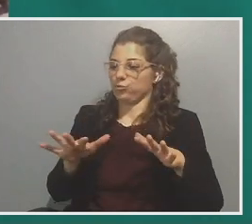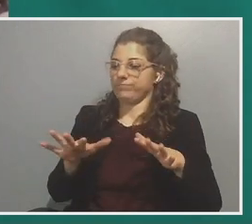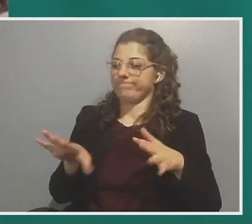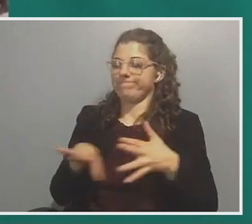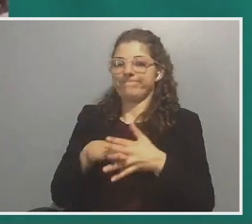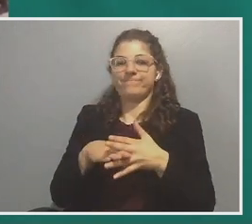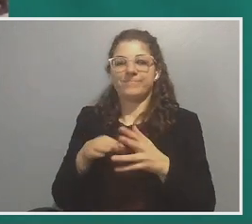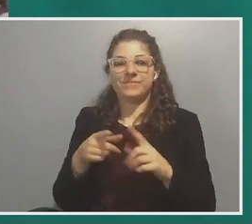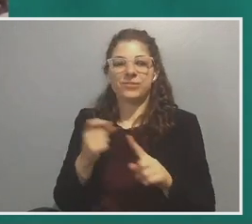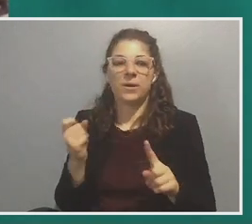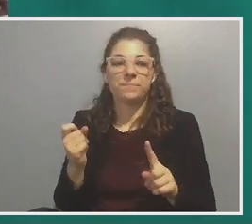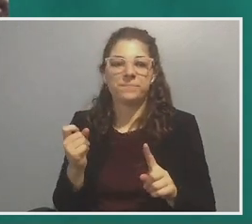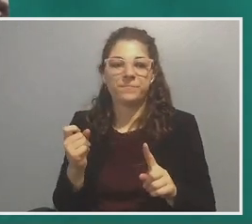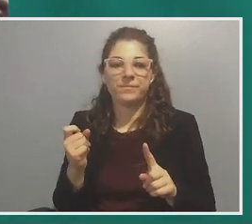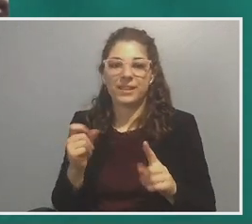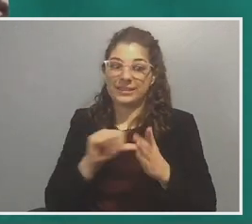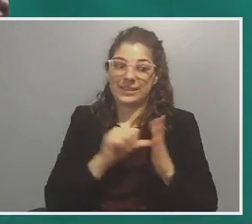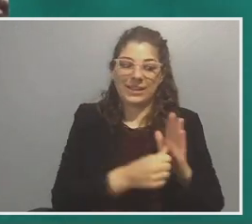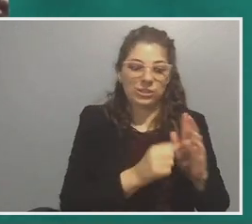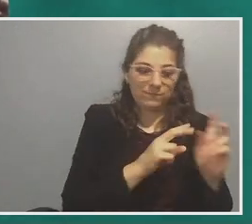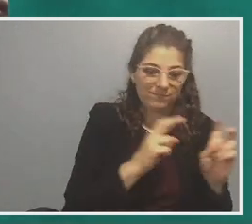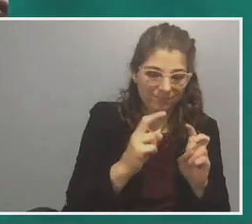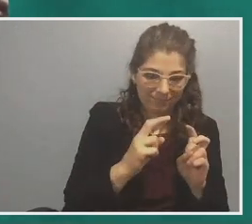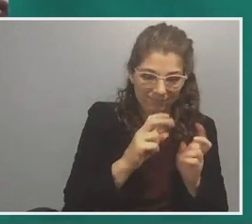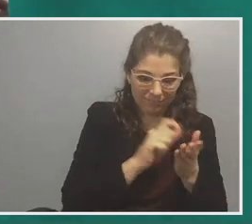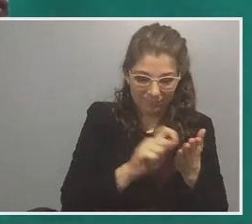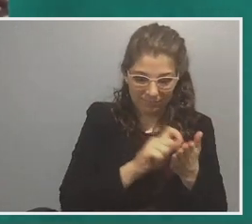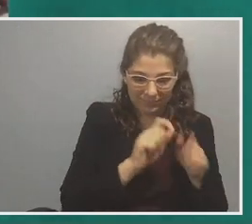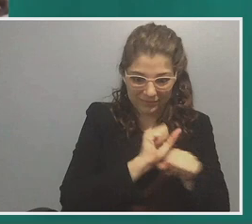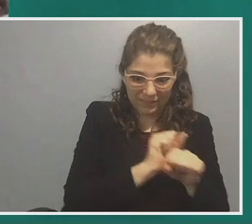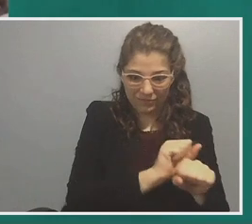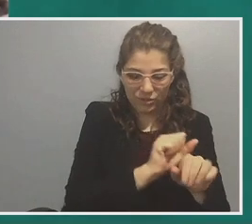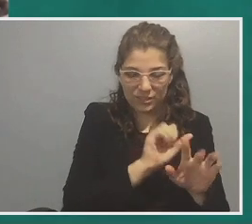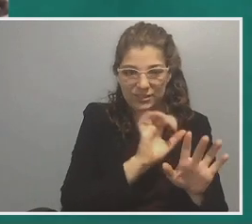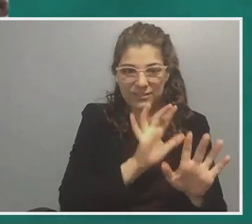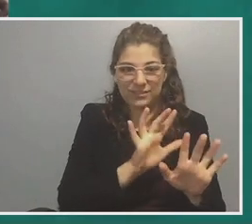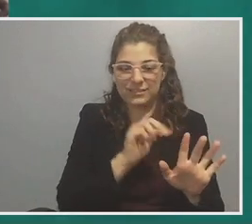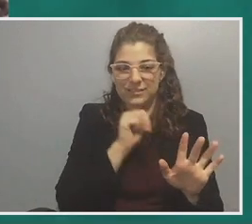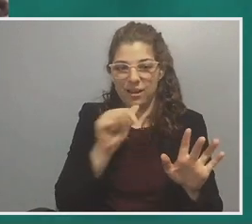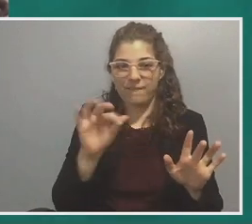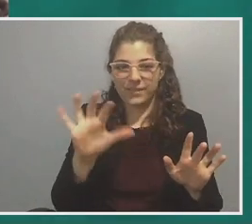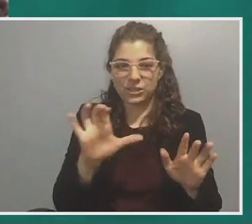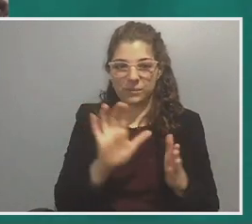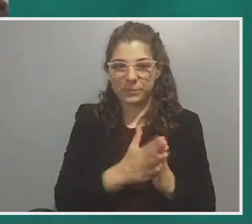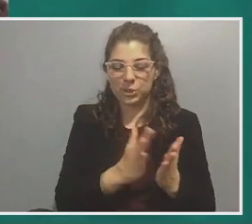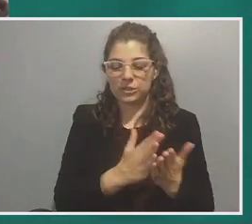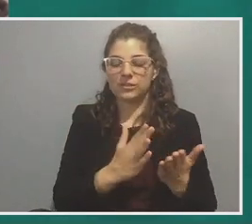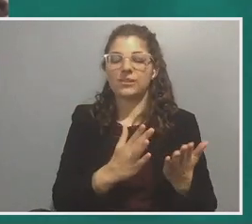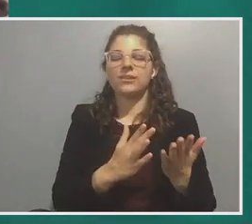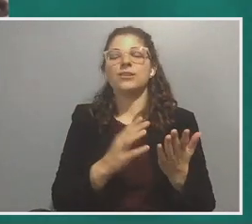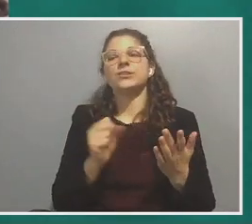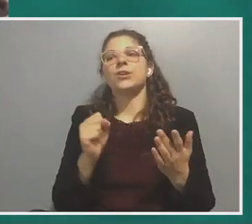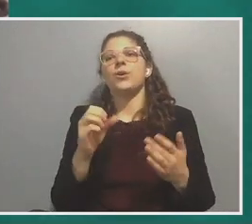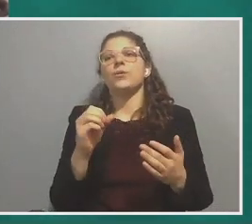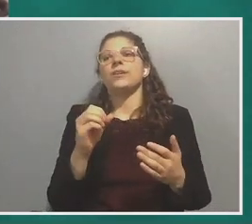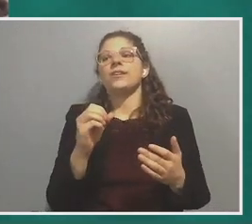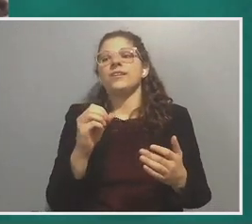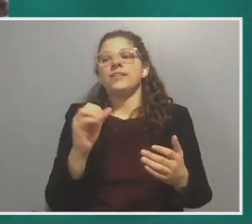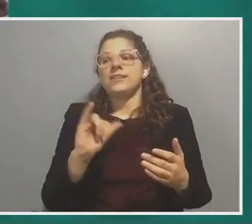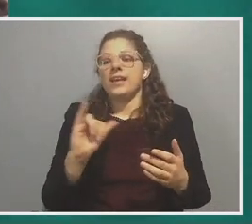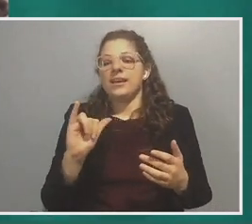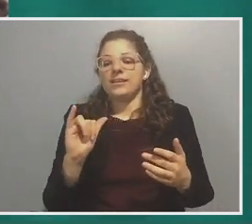the intensity of the subject matter that I was dealing with in the nonfiction book. Um, and so it's, it's like, uh,